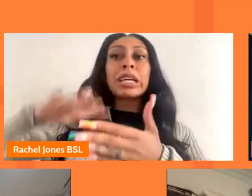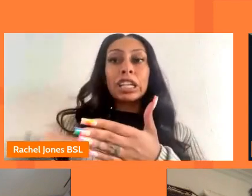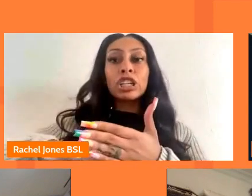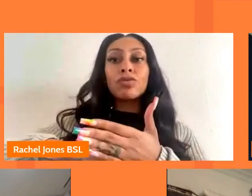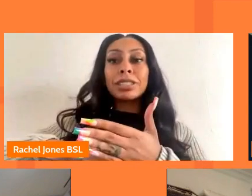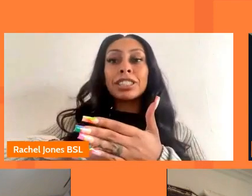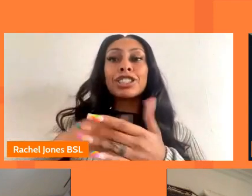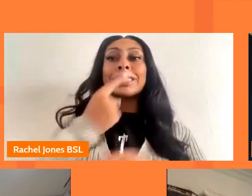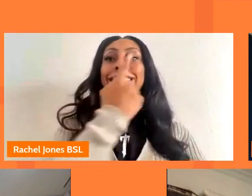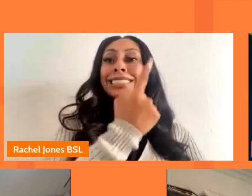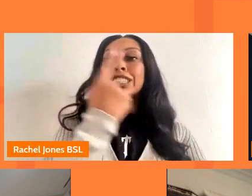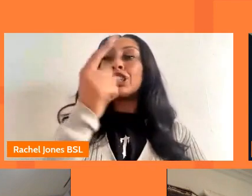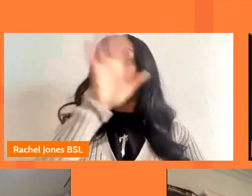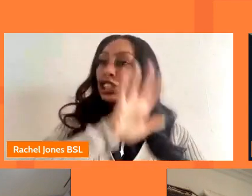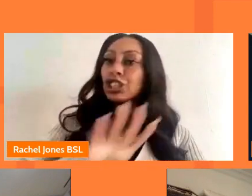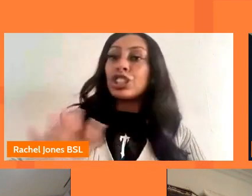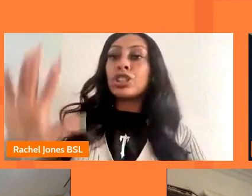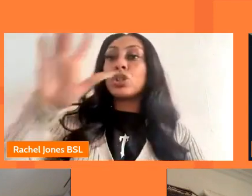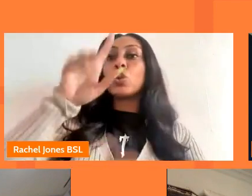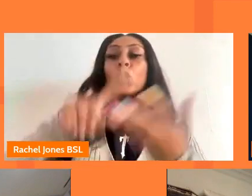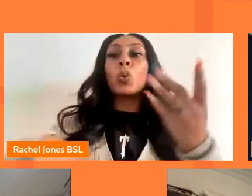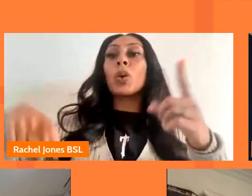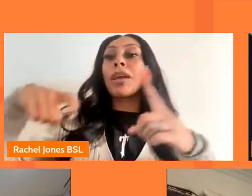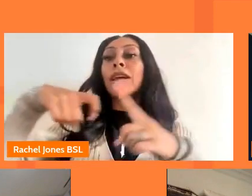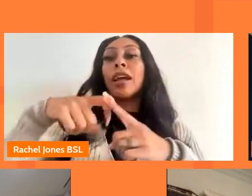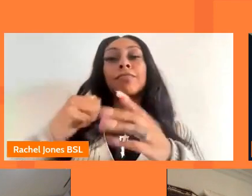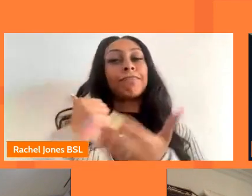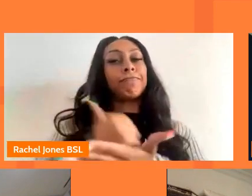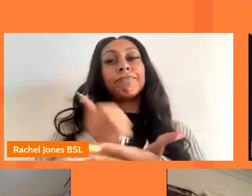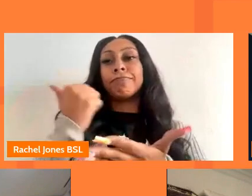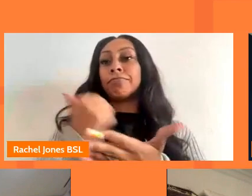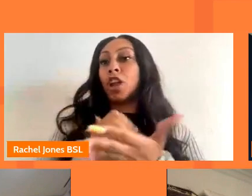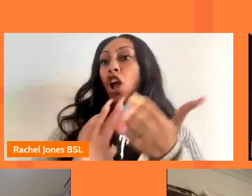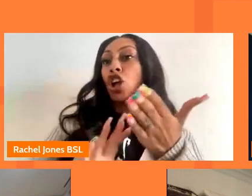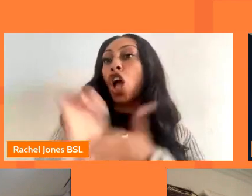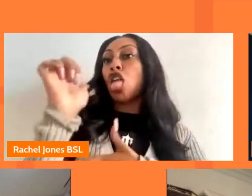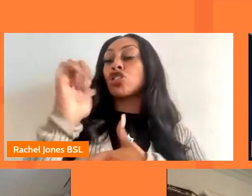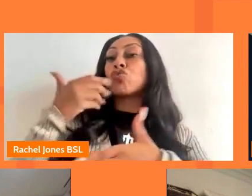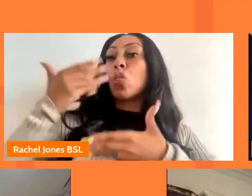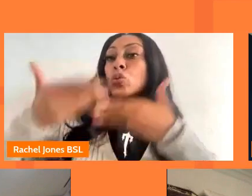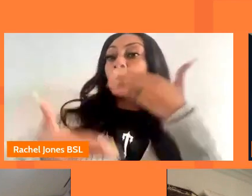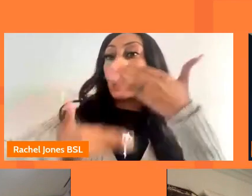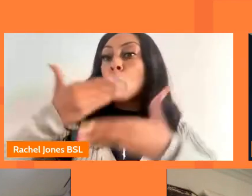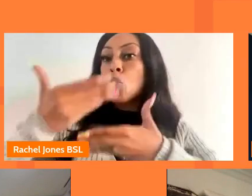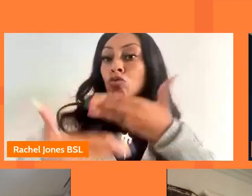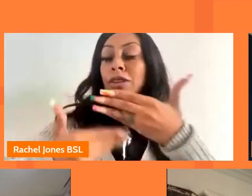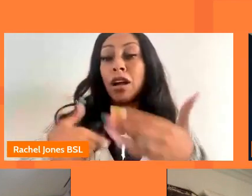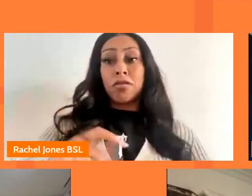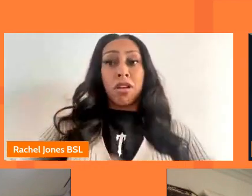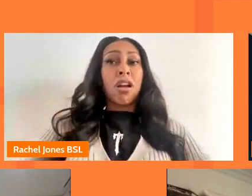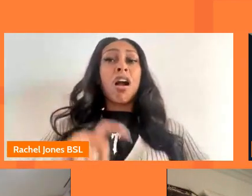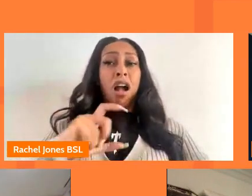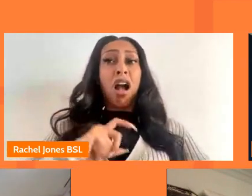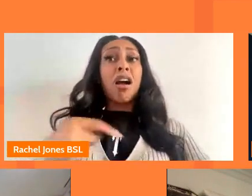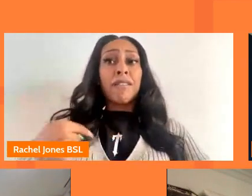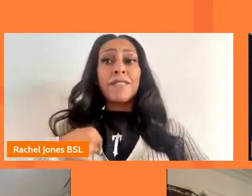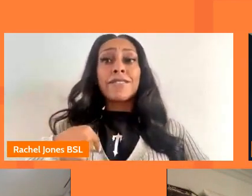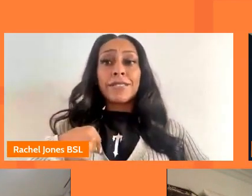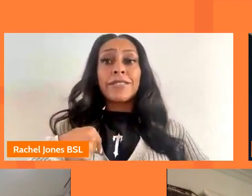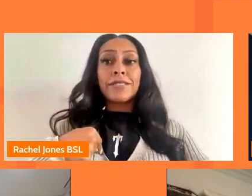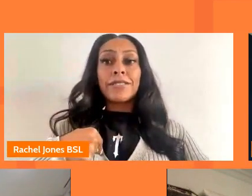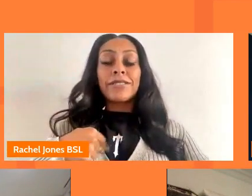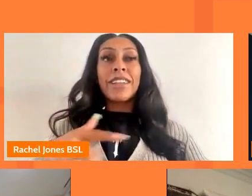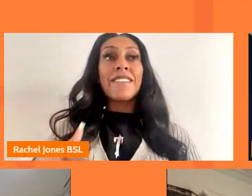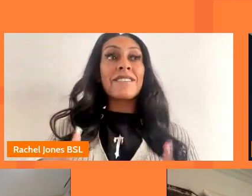of the uk has got great cultural stories to tell i'm very confident of that and i feel it incumbent